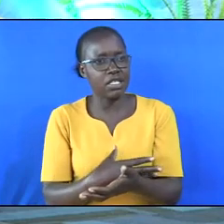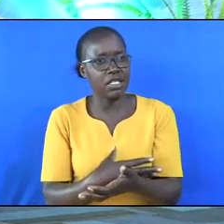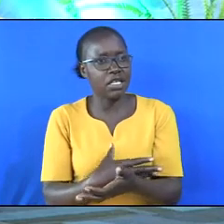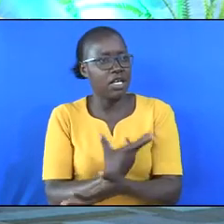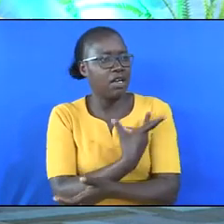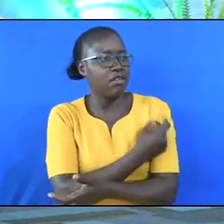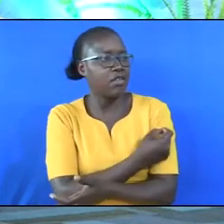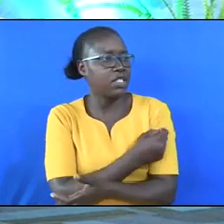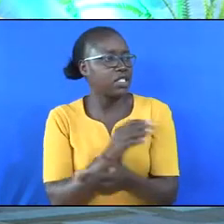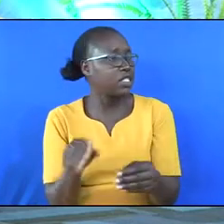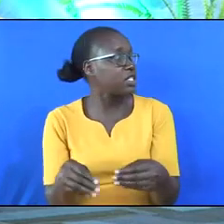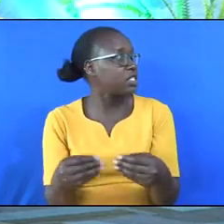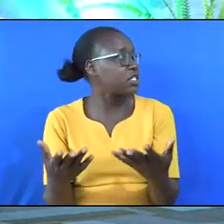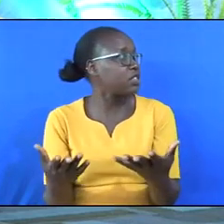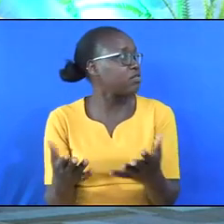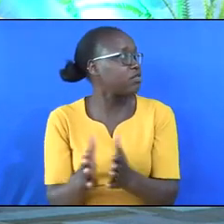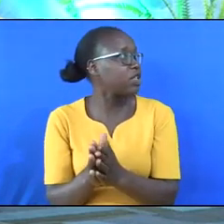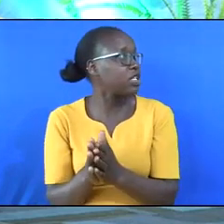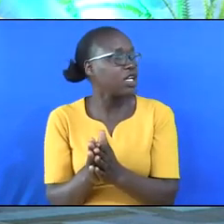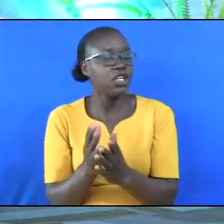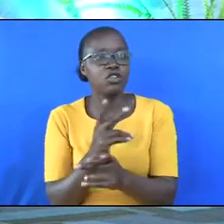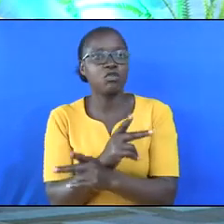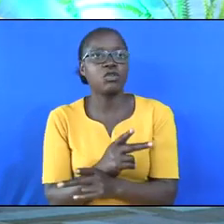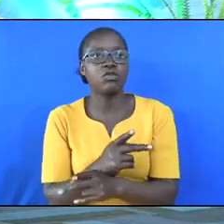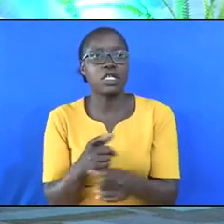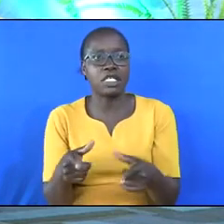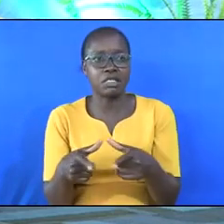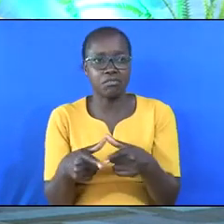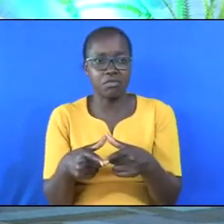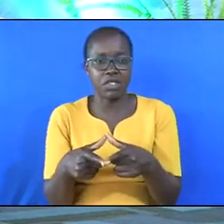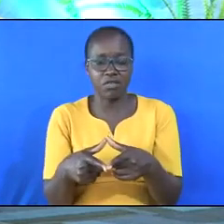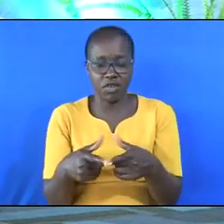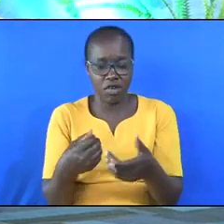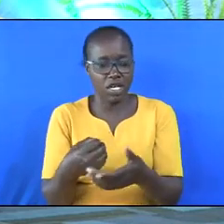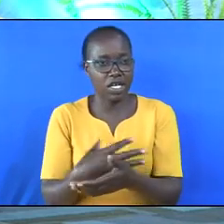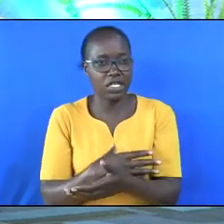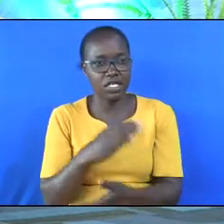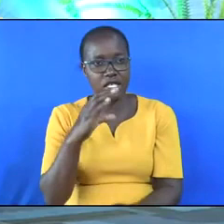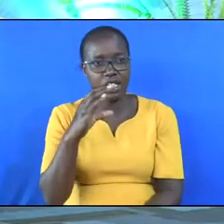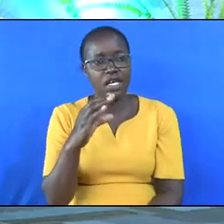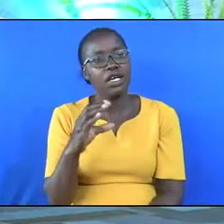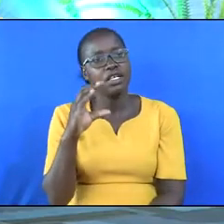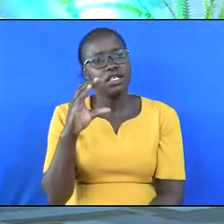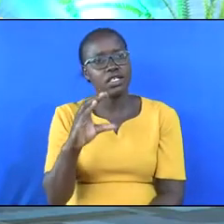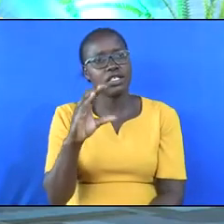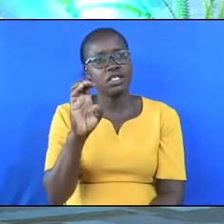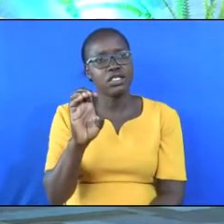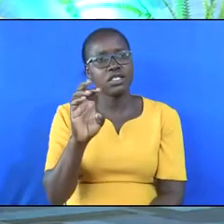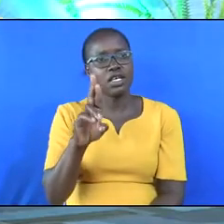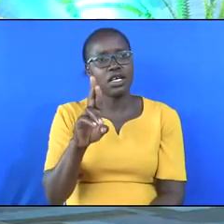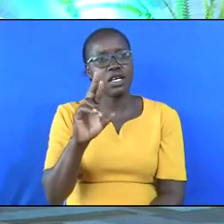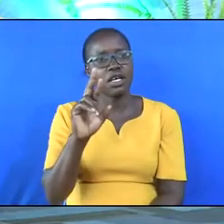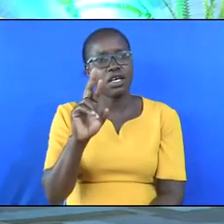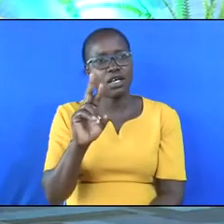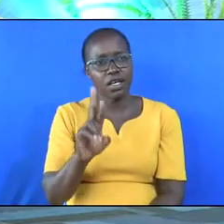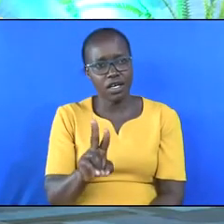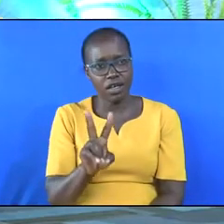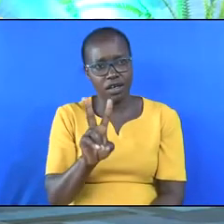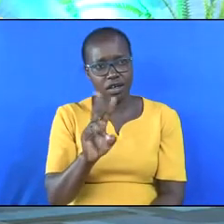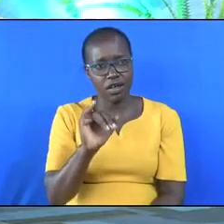that is given to prevent cancer of the cervix. And actually, most of the studies on this vaccine were done in Kenya.